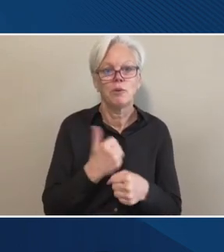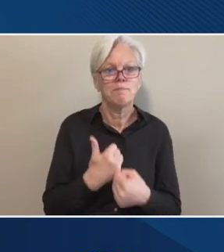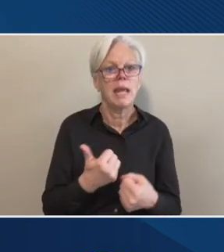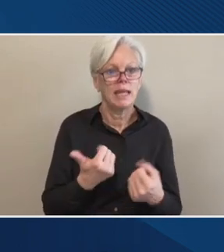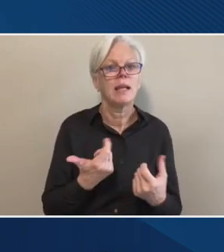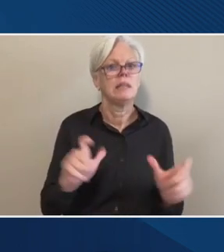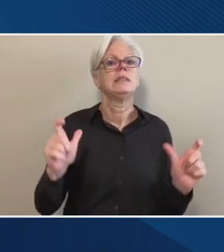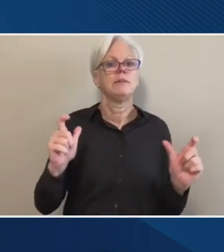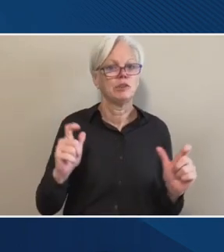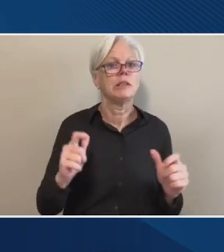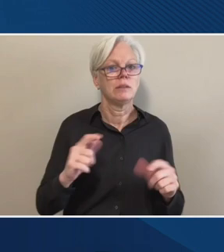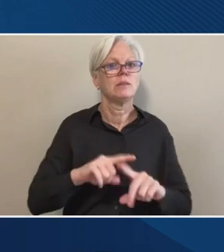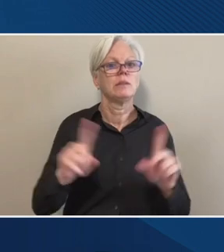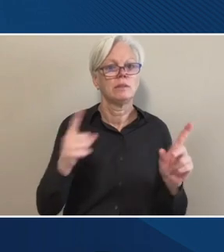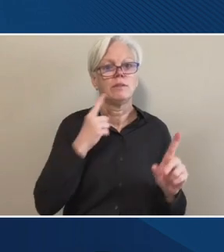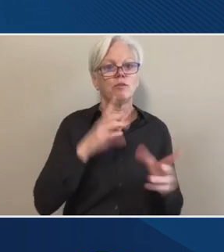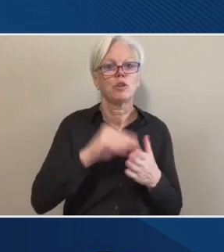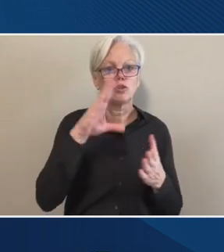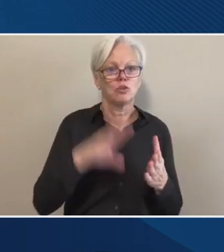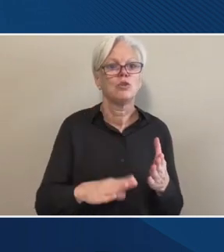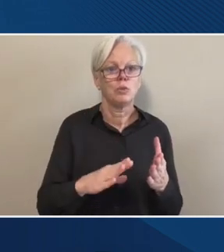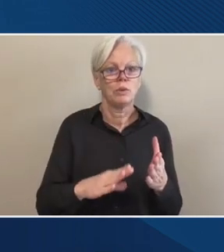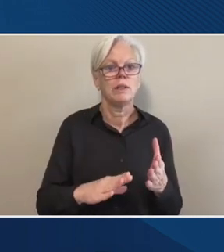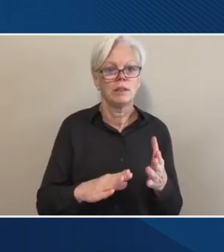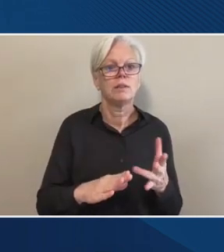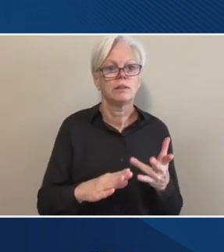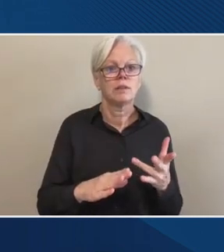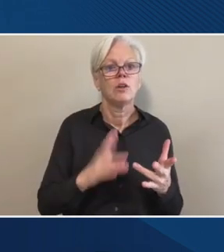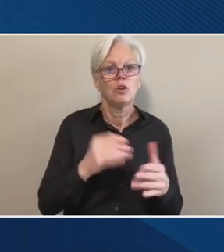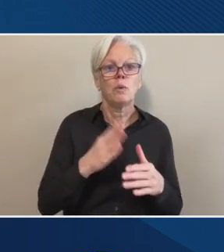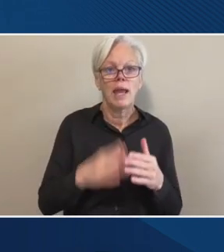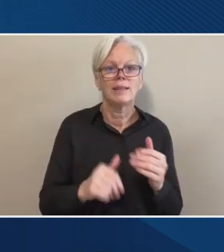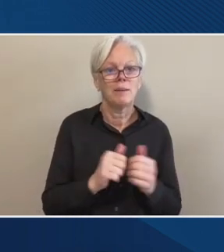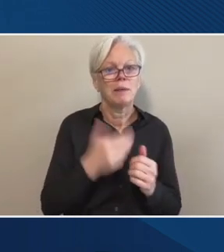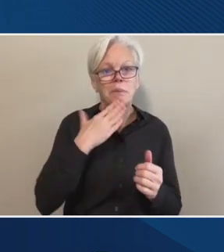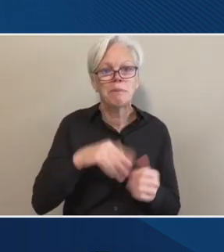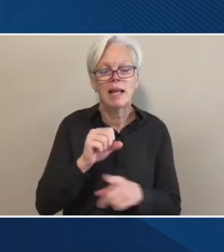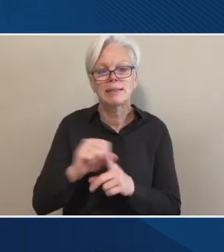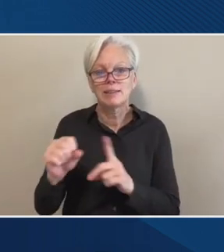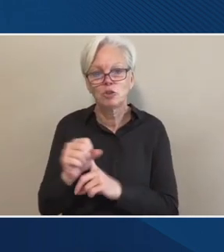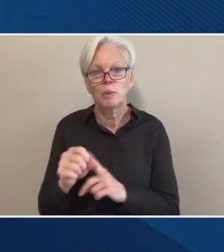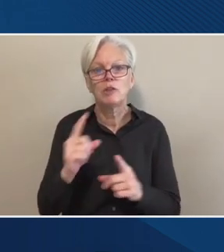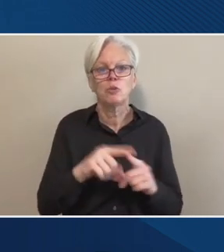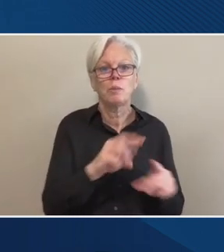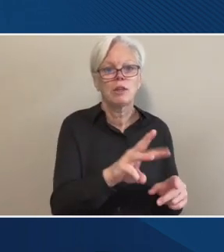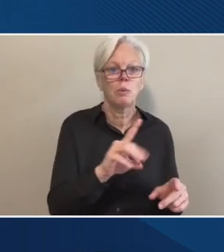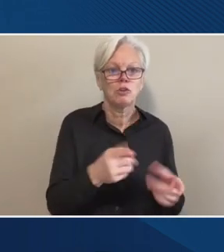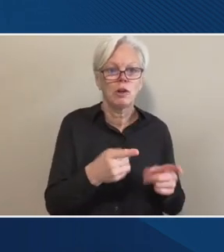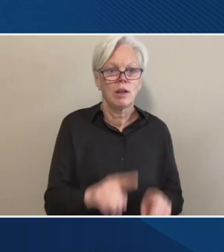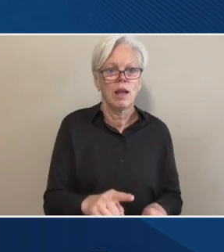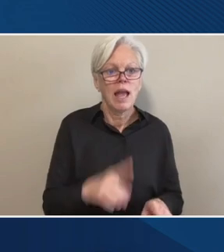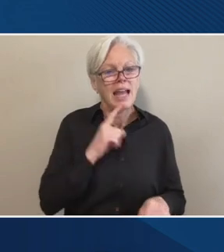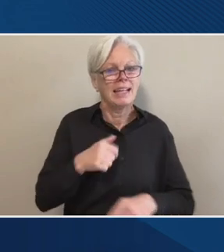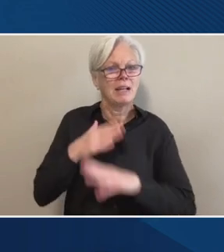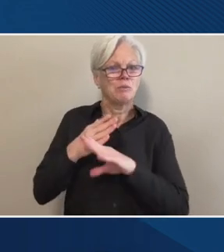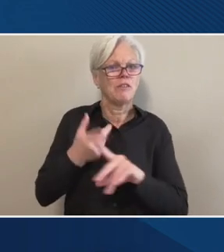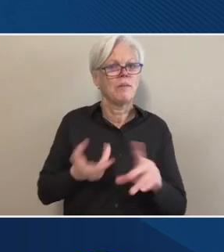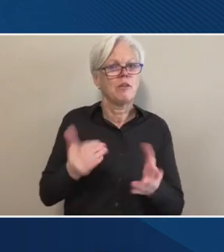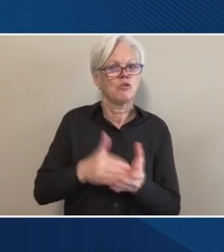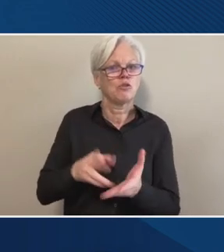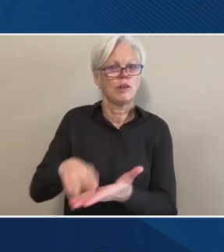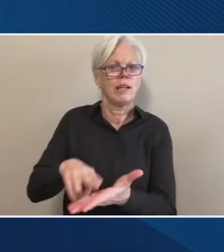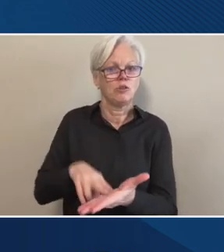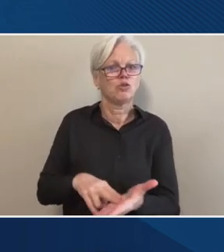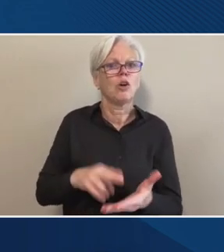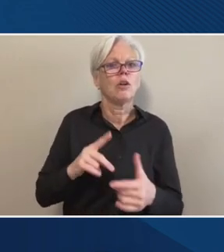students that some of which are in a very bad situation when these withdrawals happen that can prevent them from, um, re-enrolling, um, when, when they're able